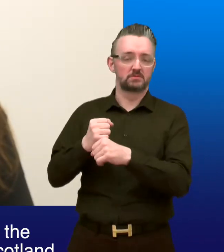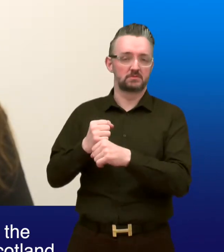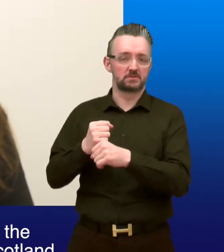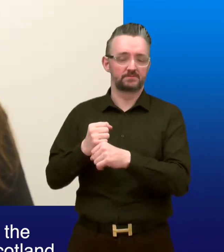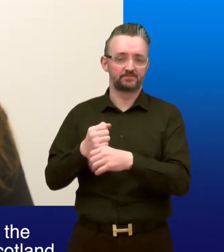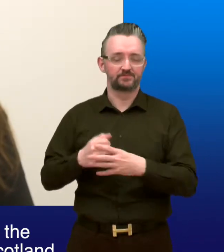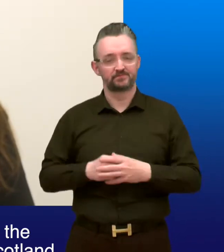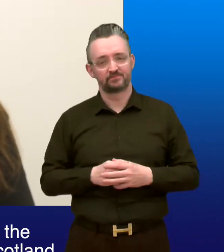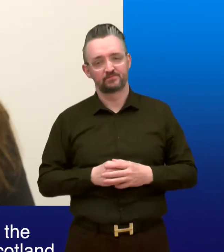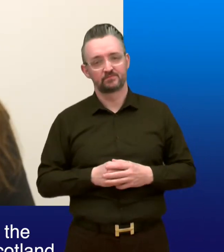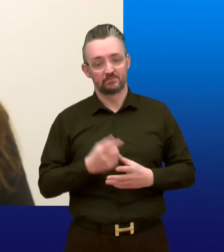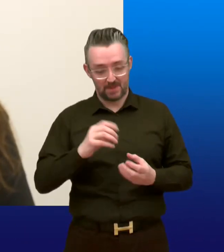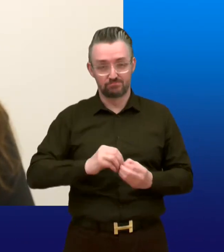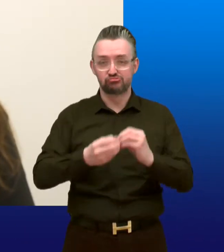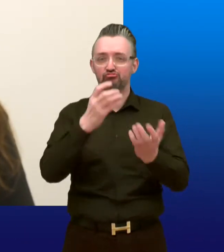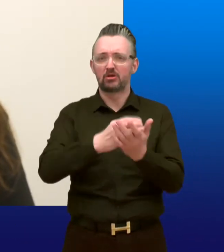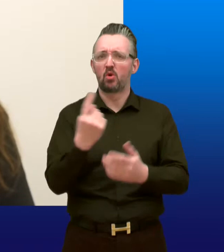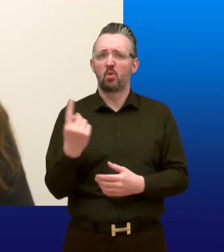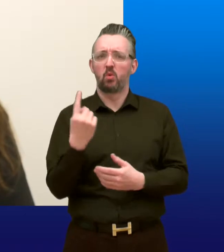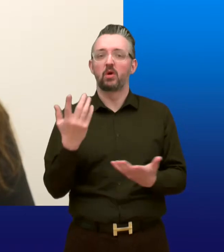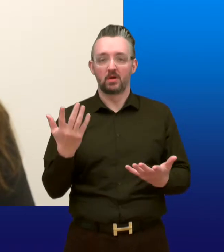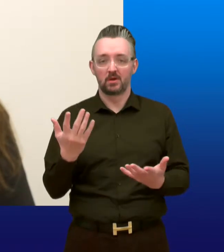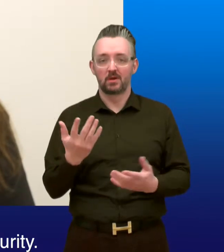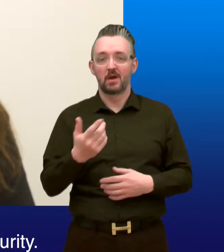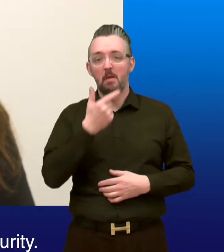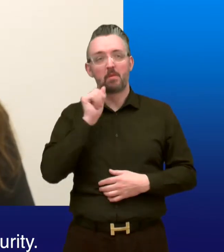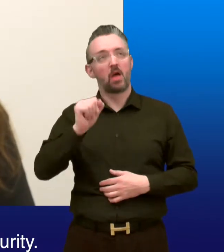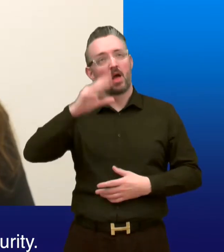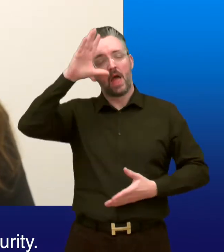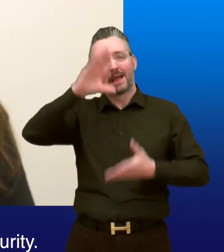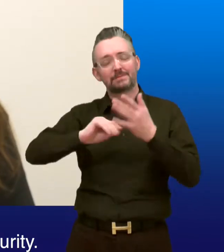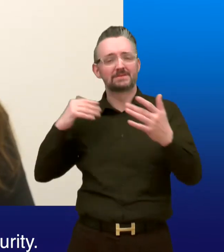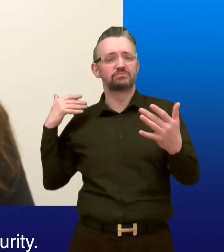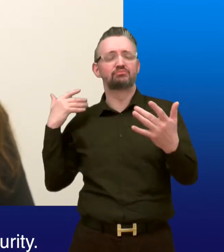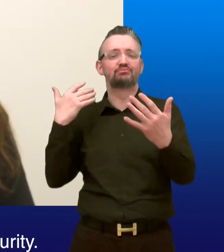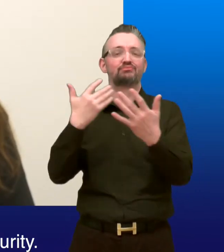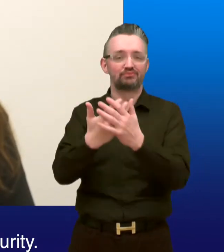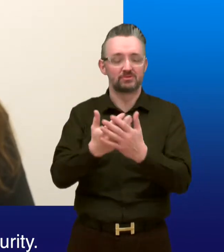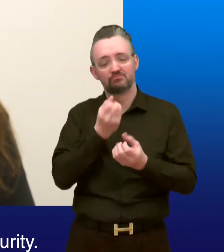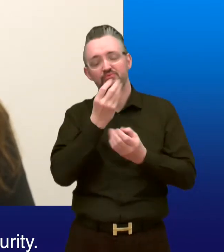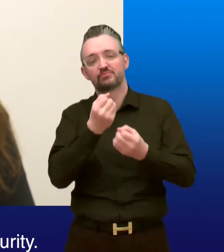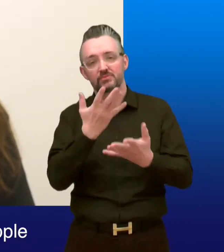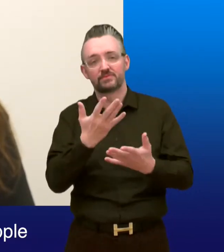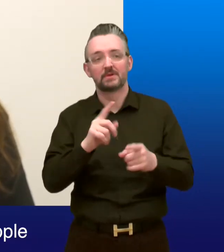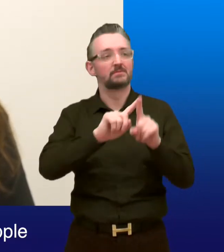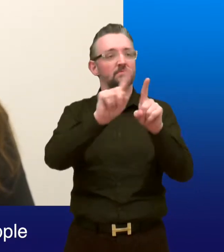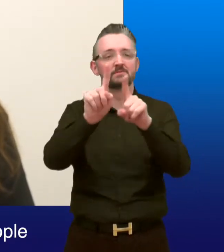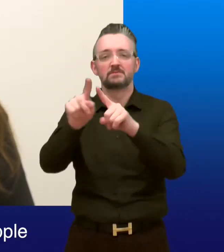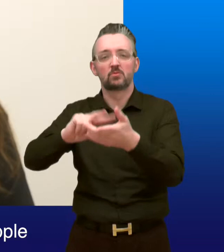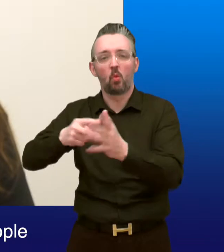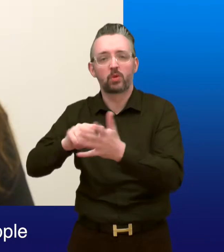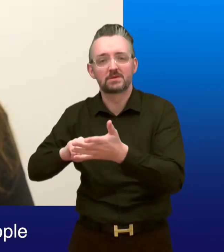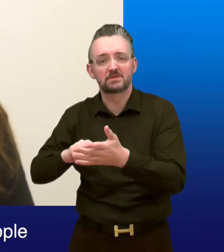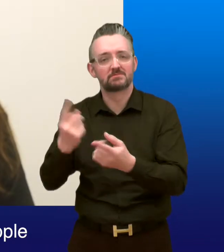Security Scotland. Who created our charter? People with lived experience of Social Security. Organisations